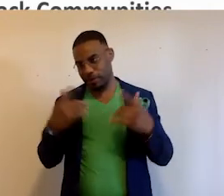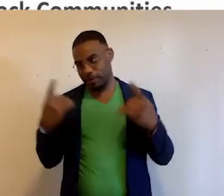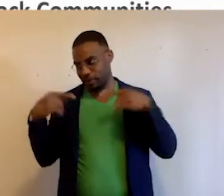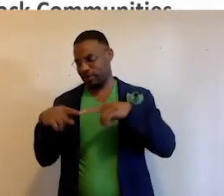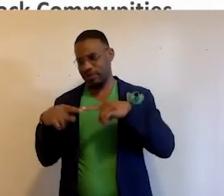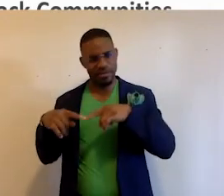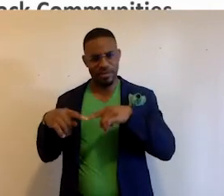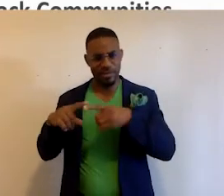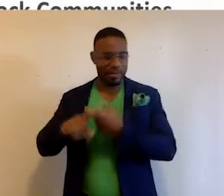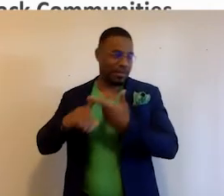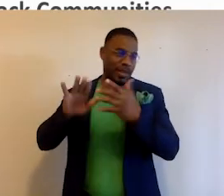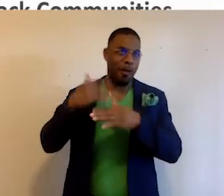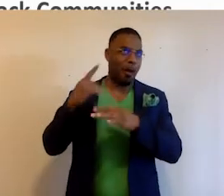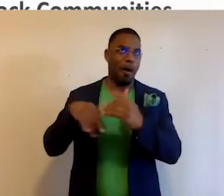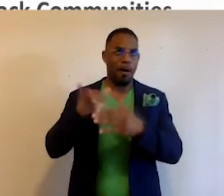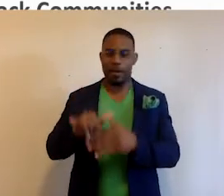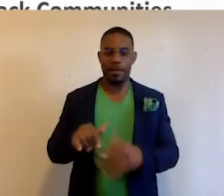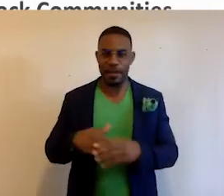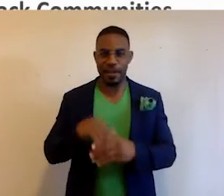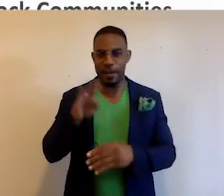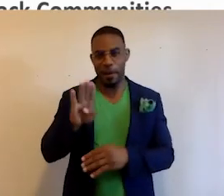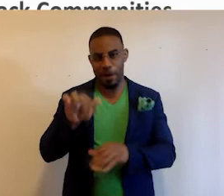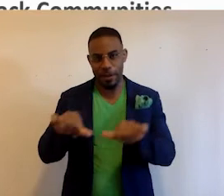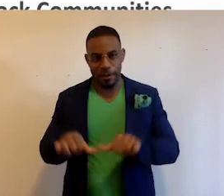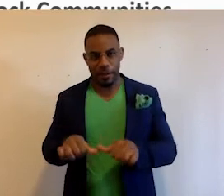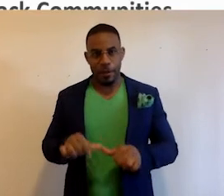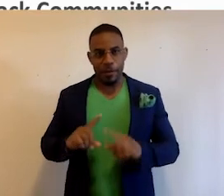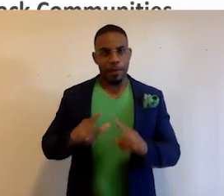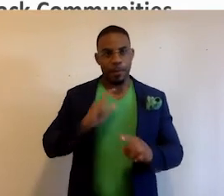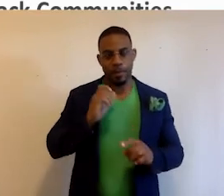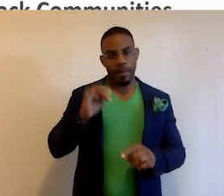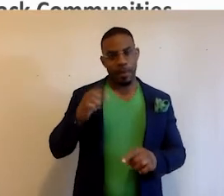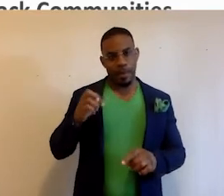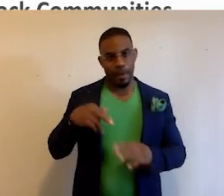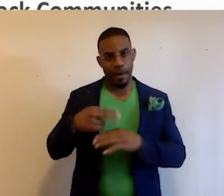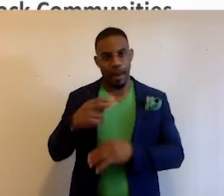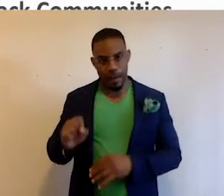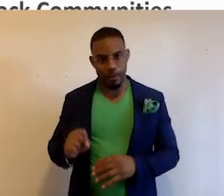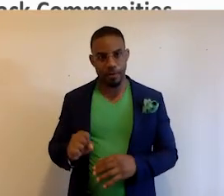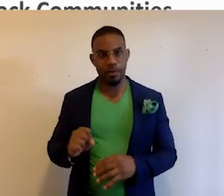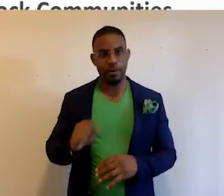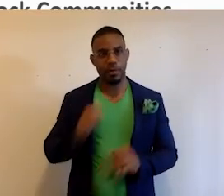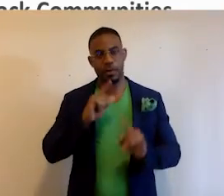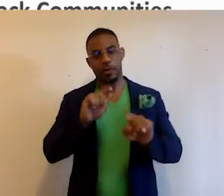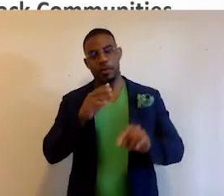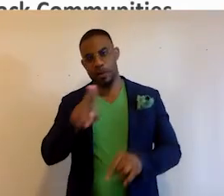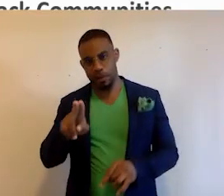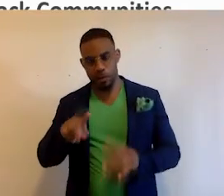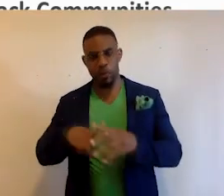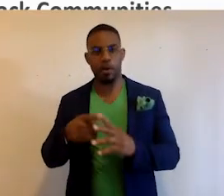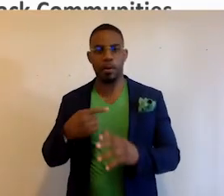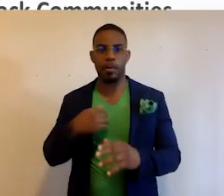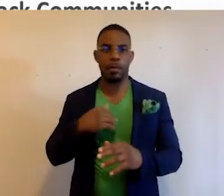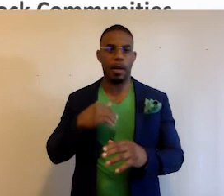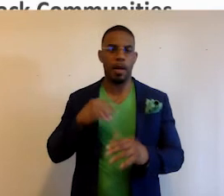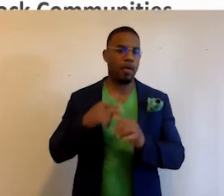to be friends after all that in the Boston area. But I was a hacker in high school, ended up going to BU, started my first company